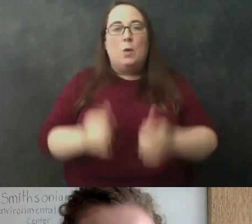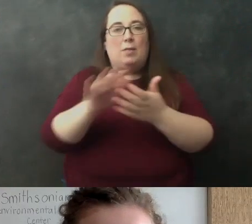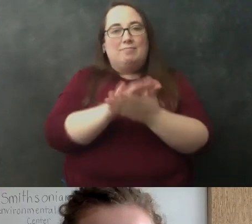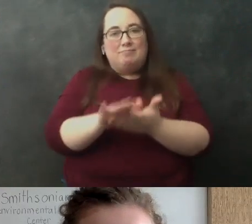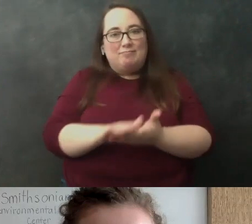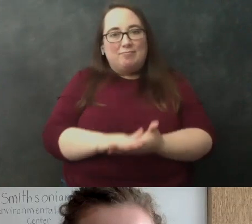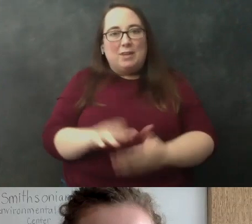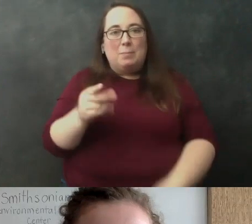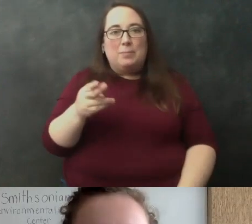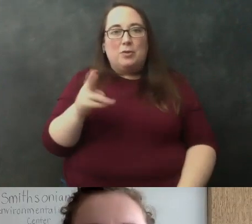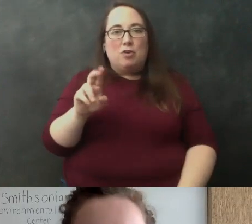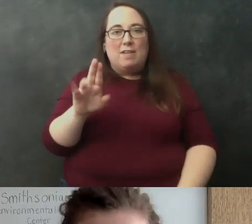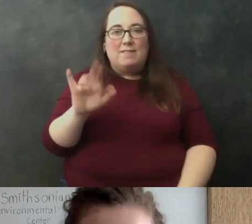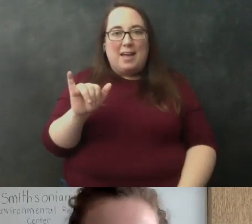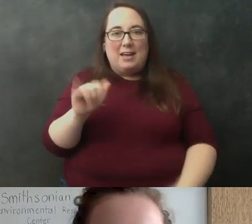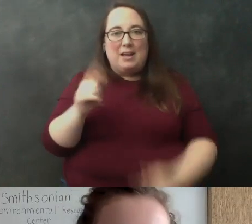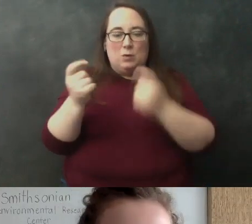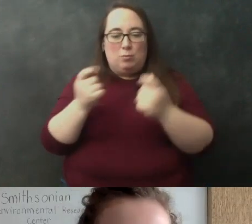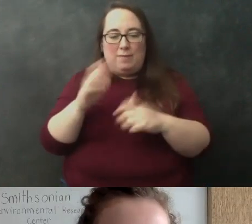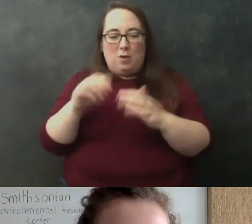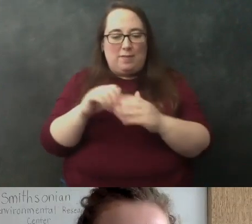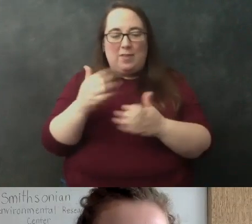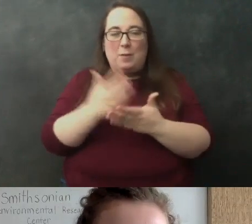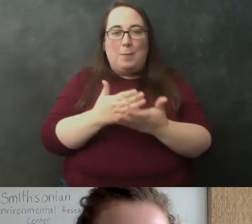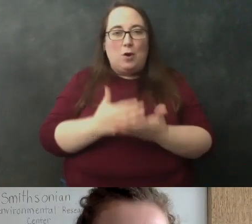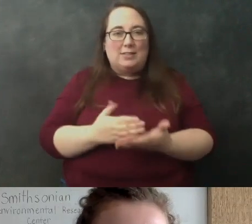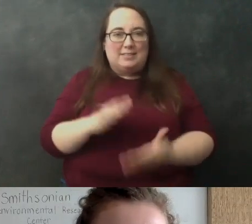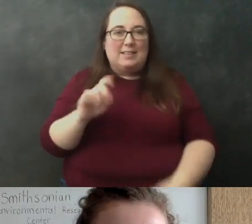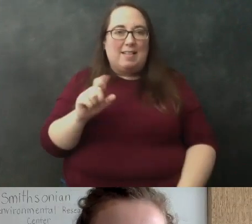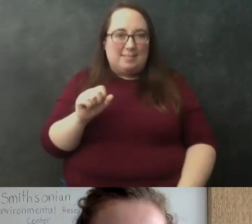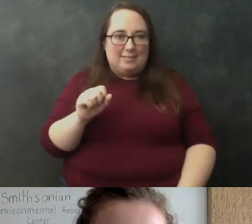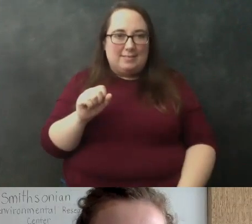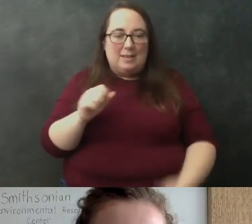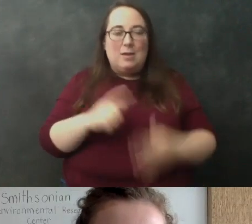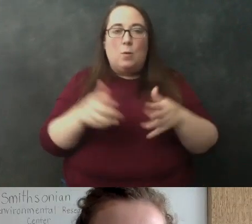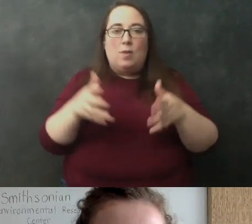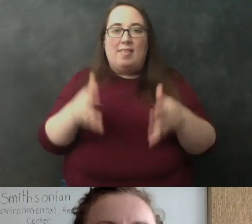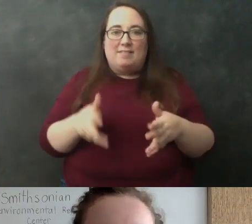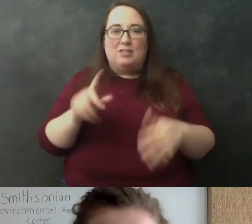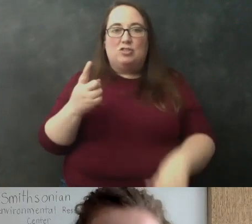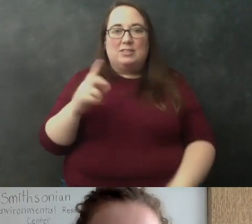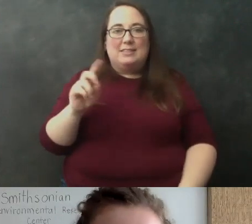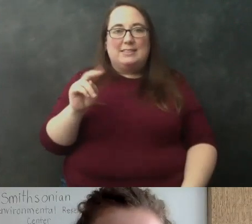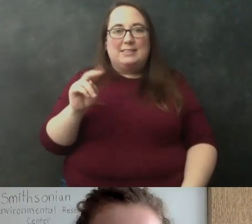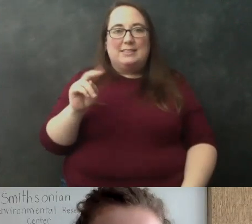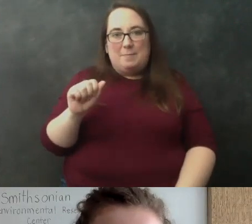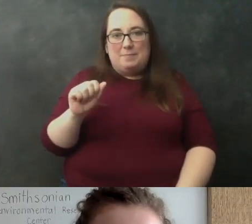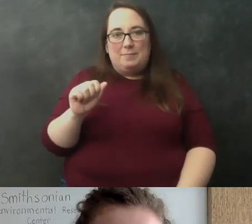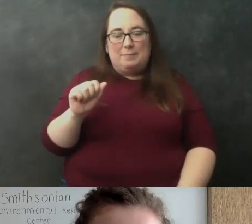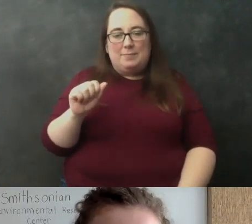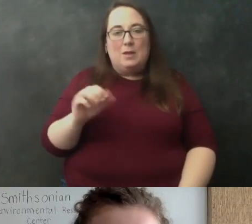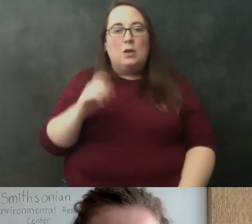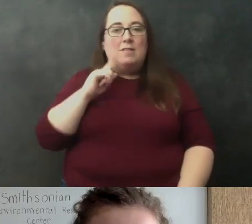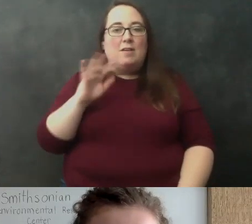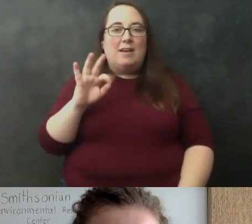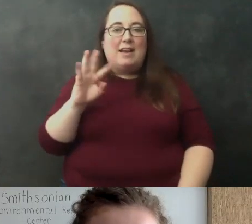we're going through now so removing all the other components of the cell so that what you have left is just the dna um and it will do that for 96